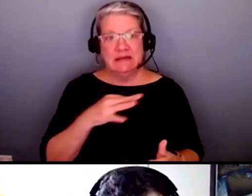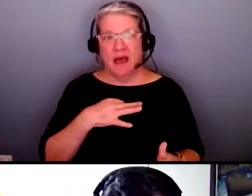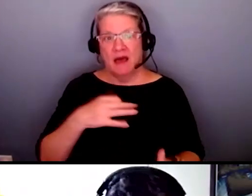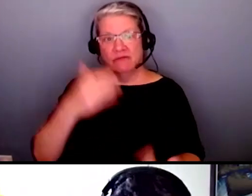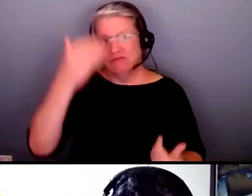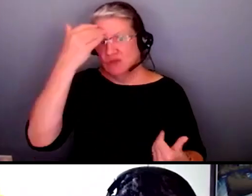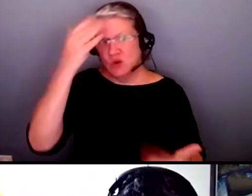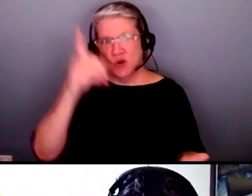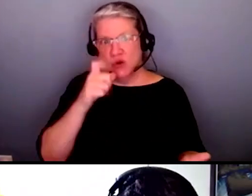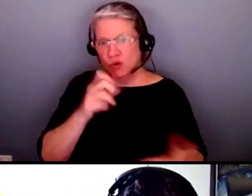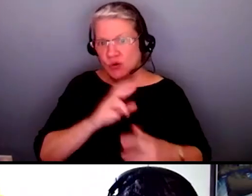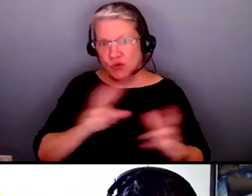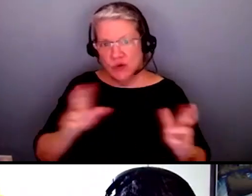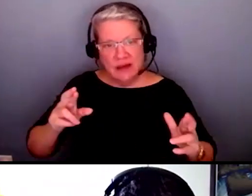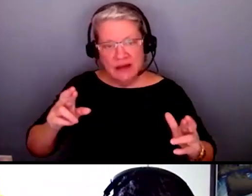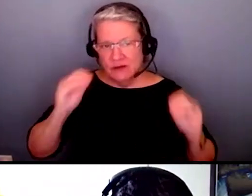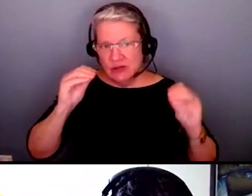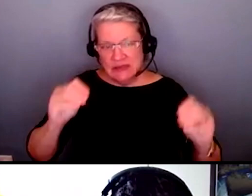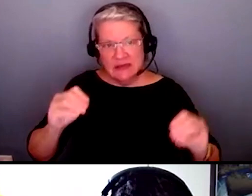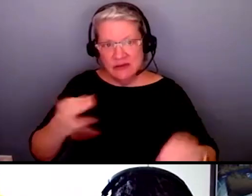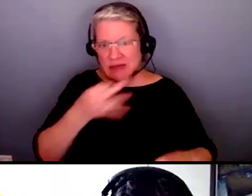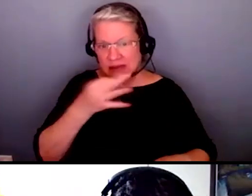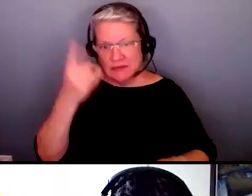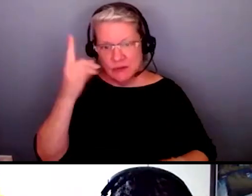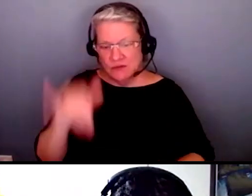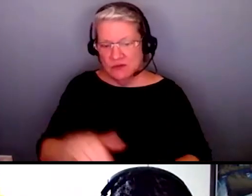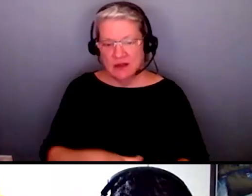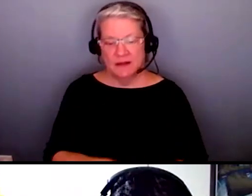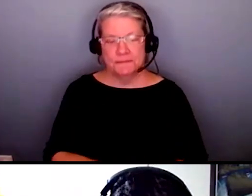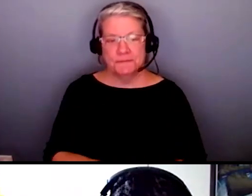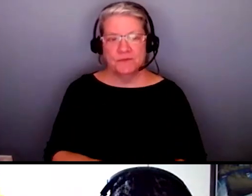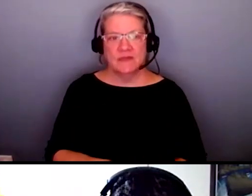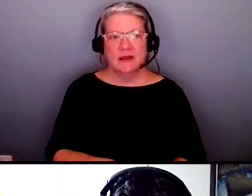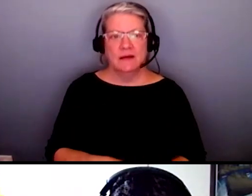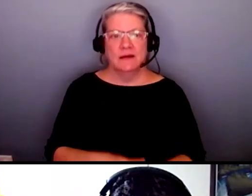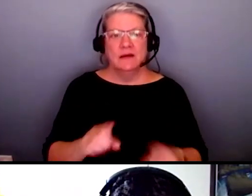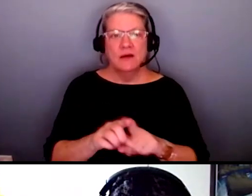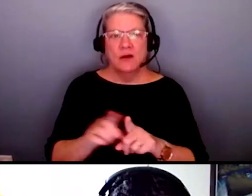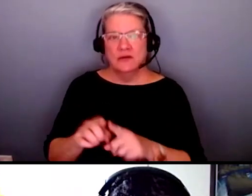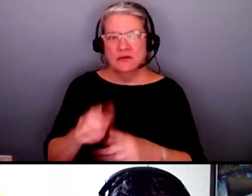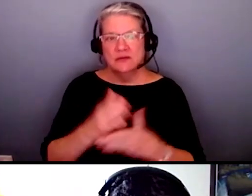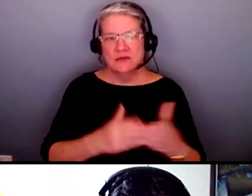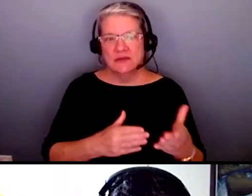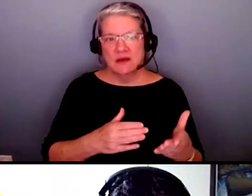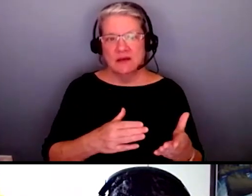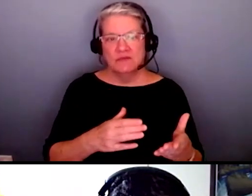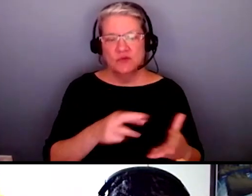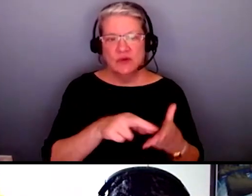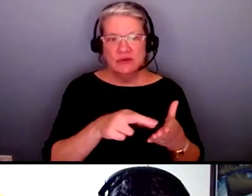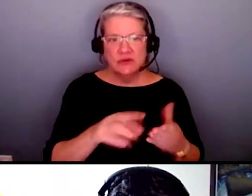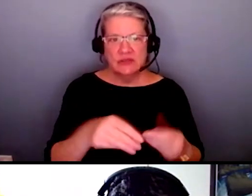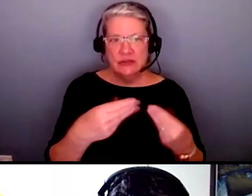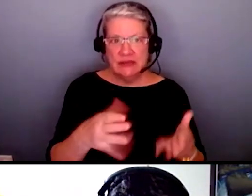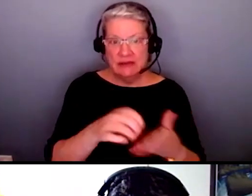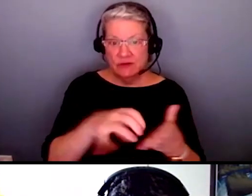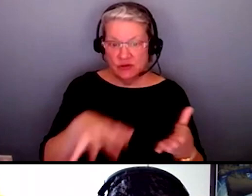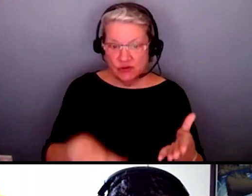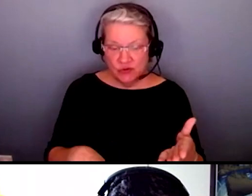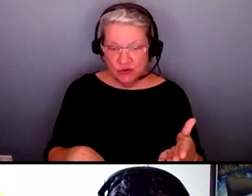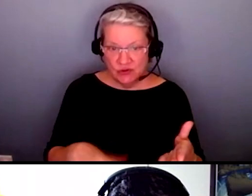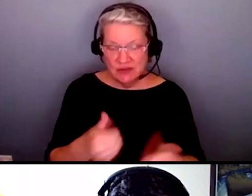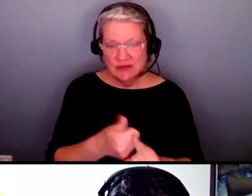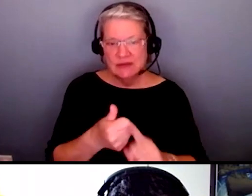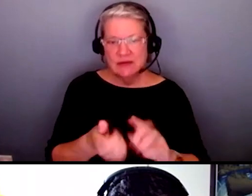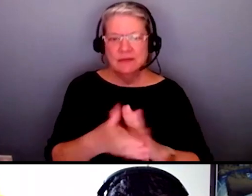ready um or have the expertise to do it but here are also some resources that you can give students so that they can become